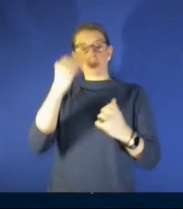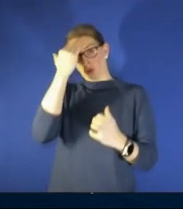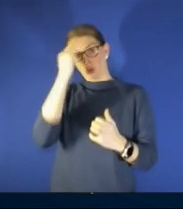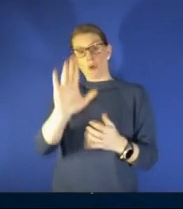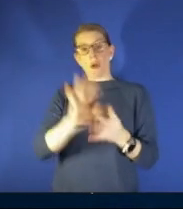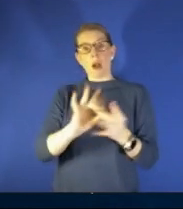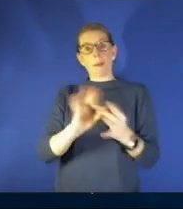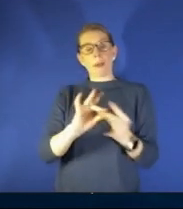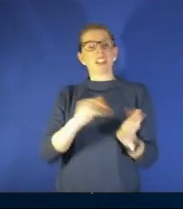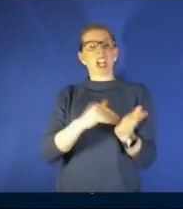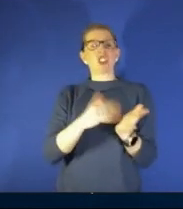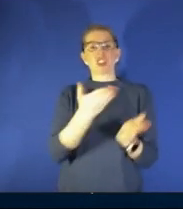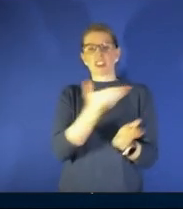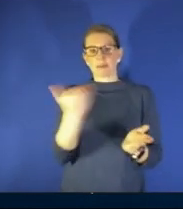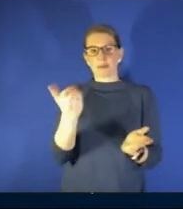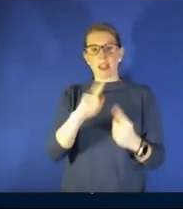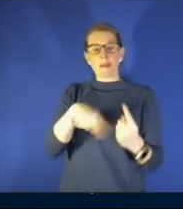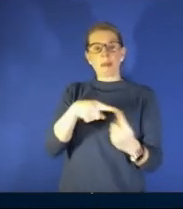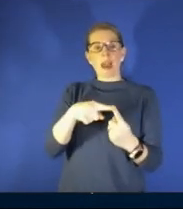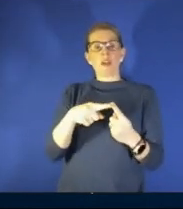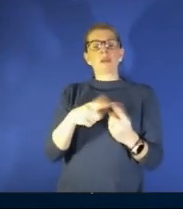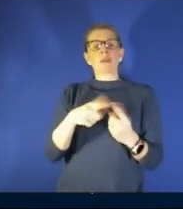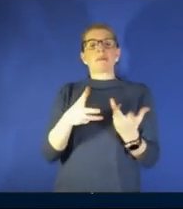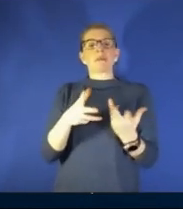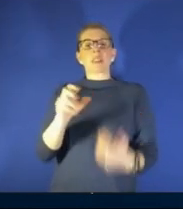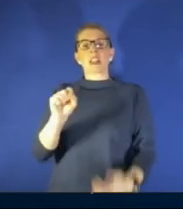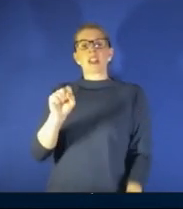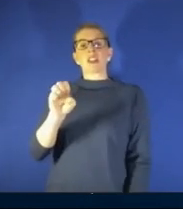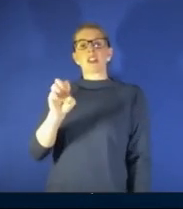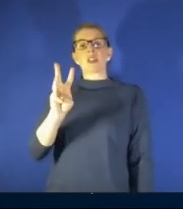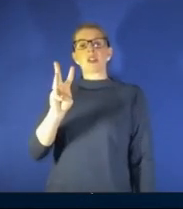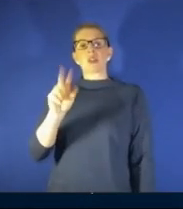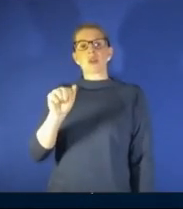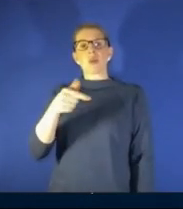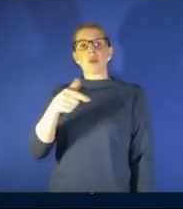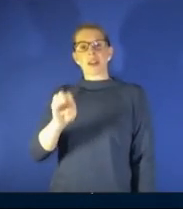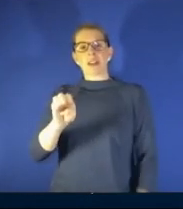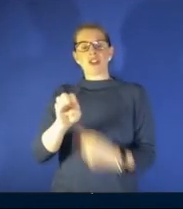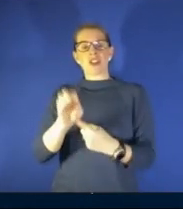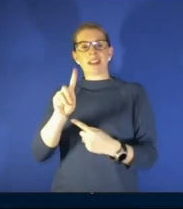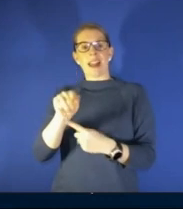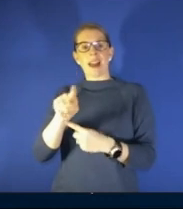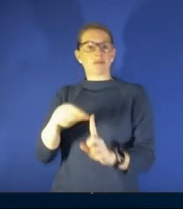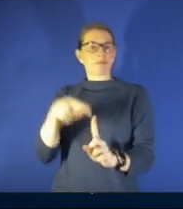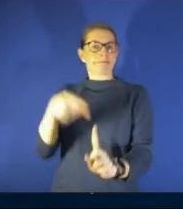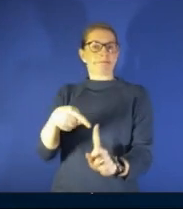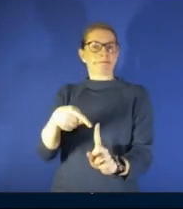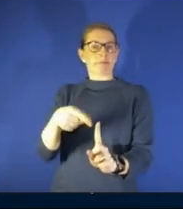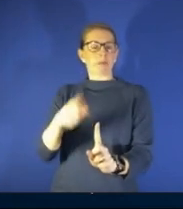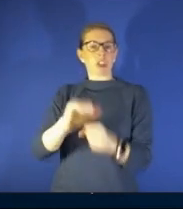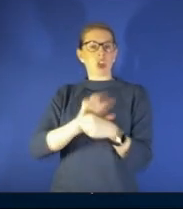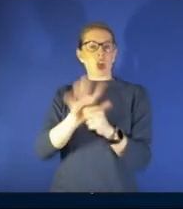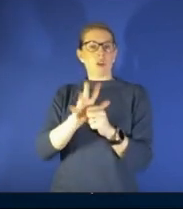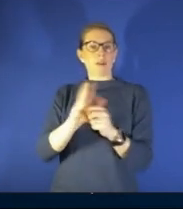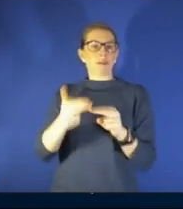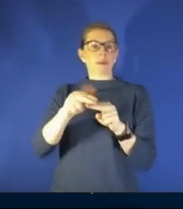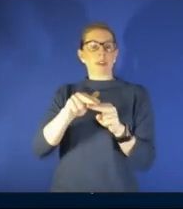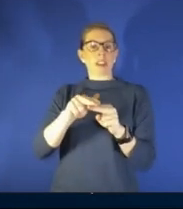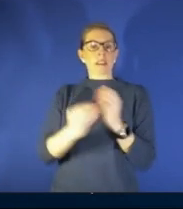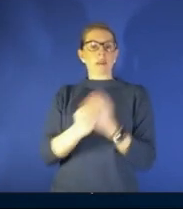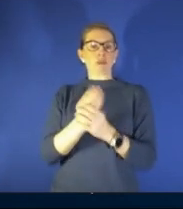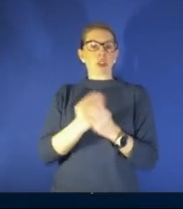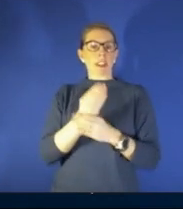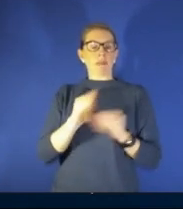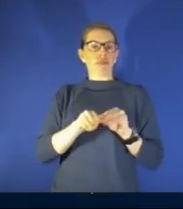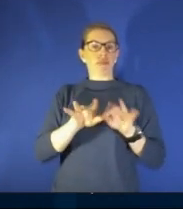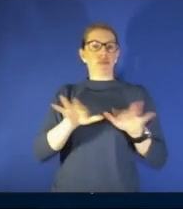the sewage data that's pointing to an increase in covid and a possible warning of a spring wave here in the u.s